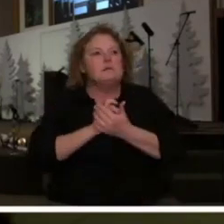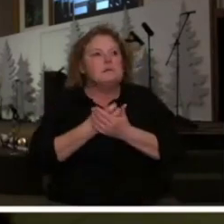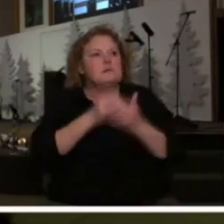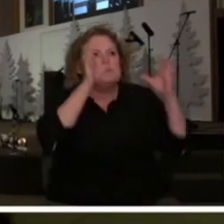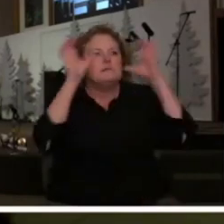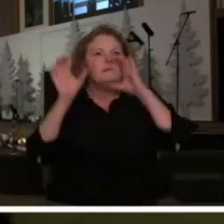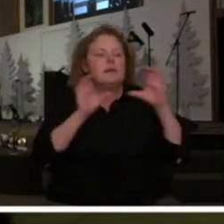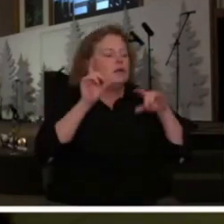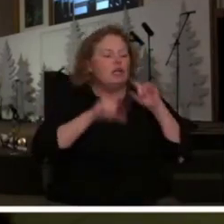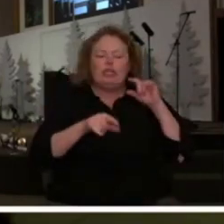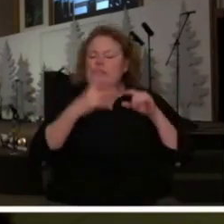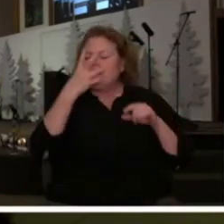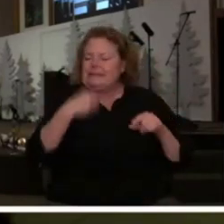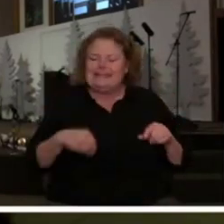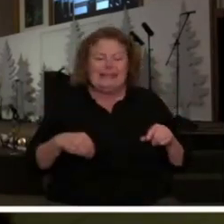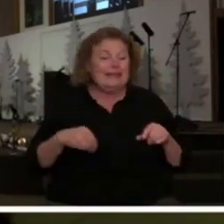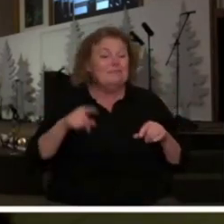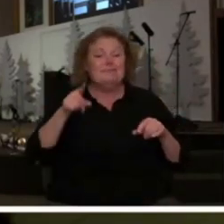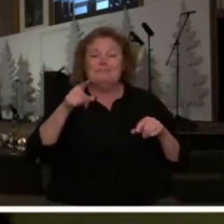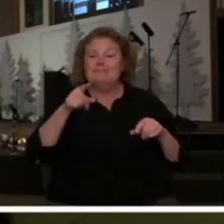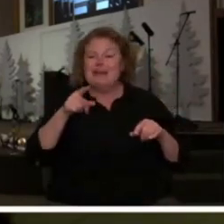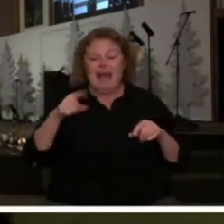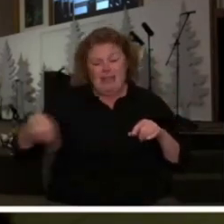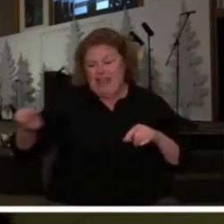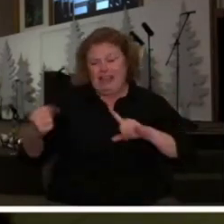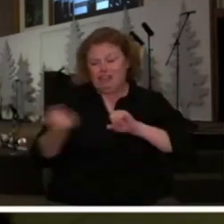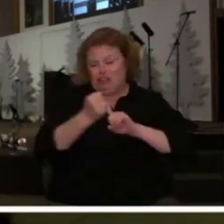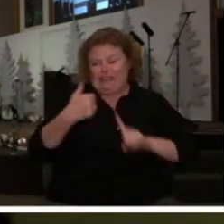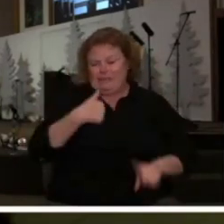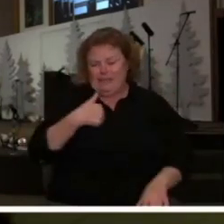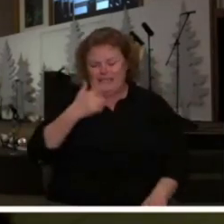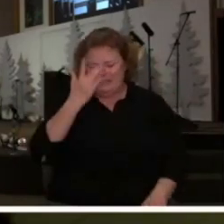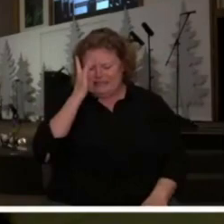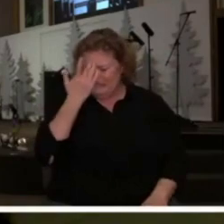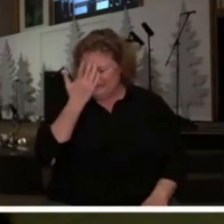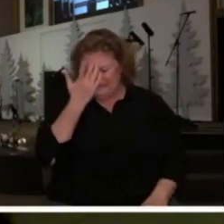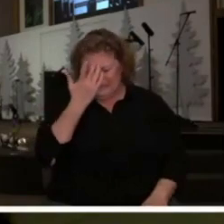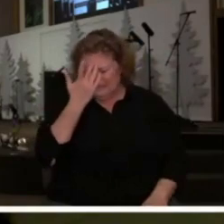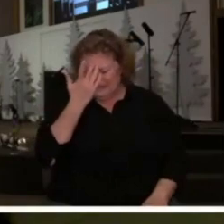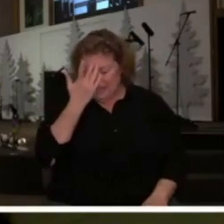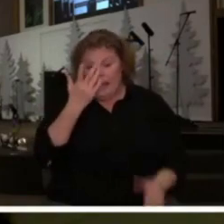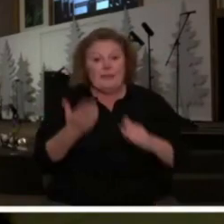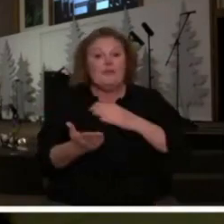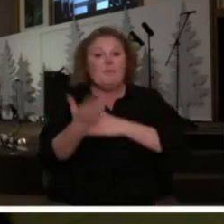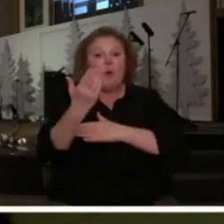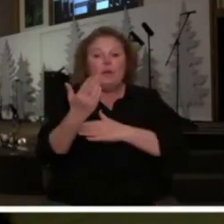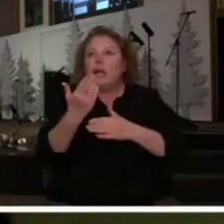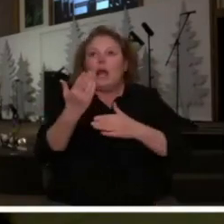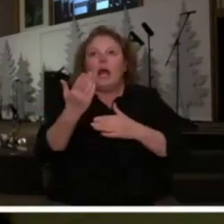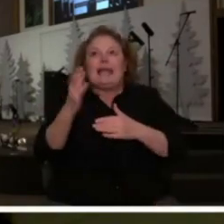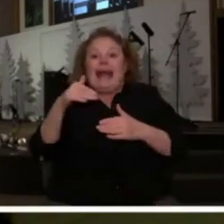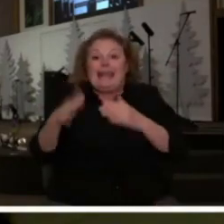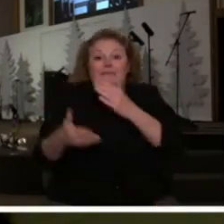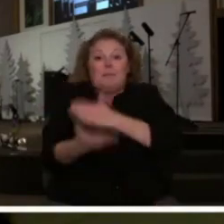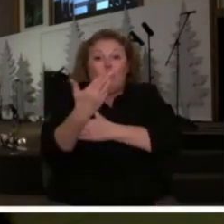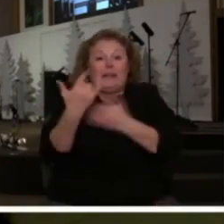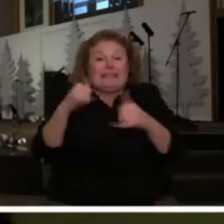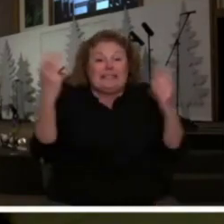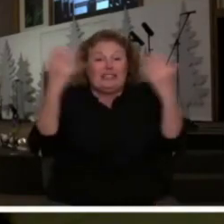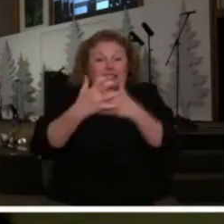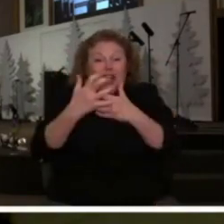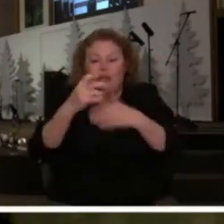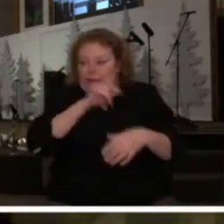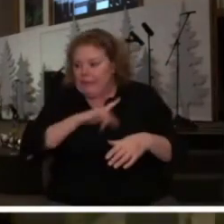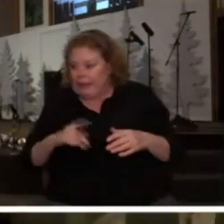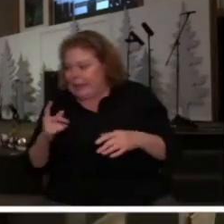had been tricked and before the sun comes up the scripture tells us in Daniel chapter 6 that when the king